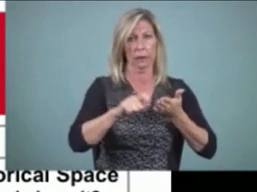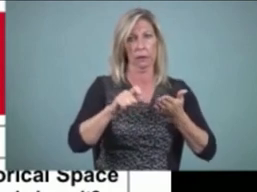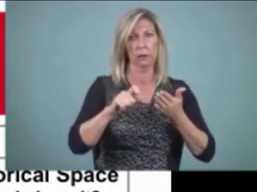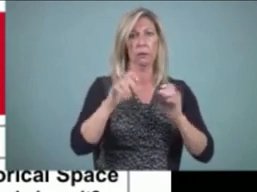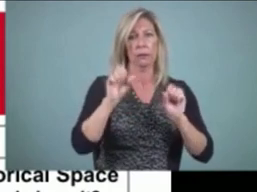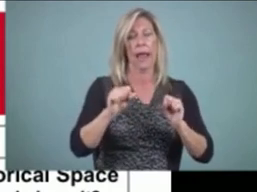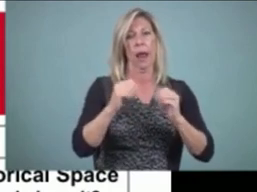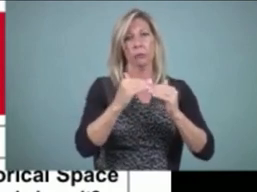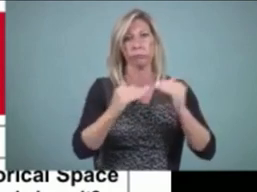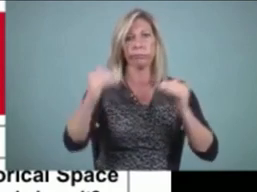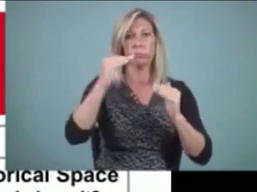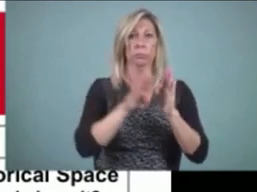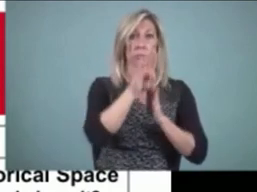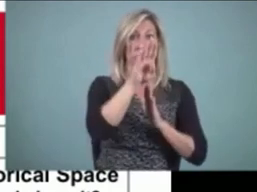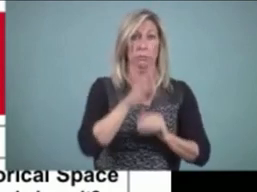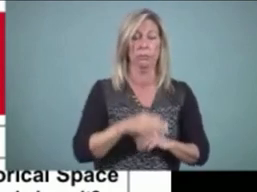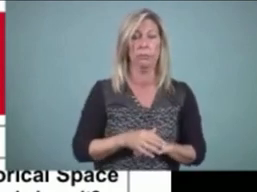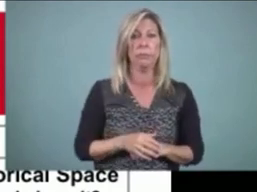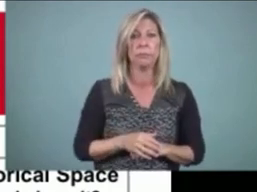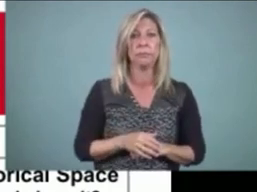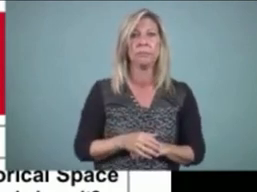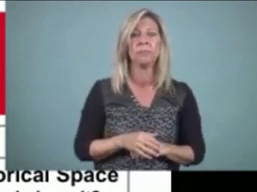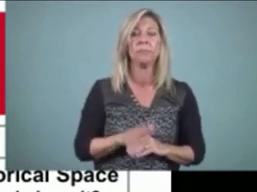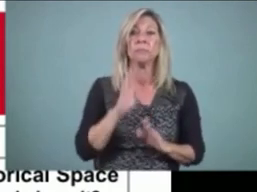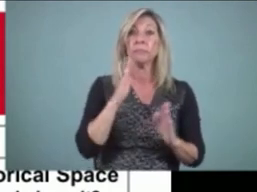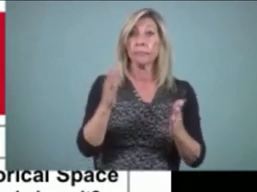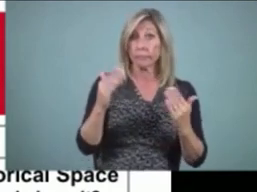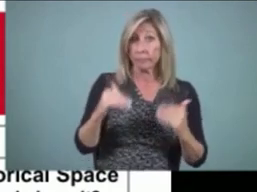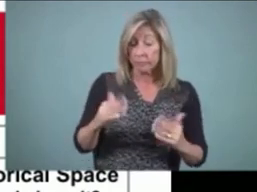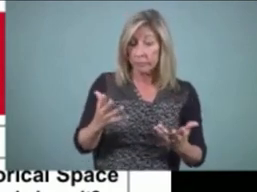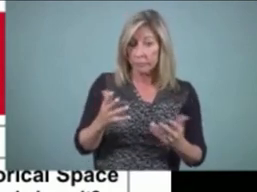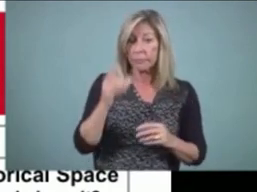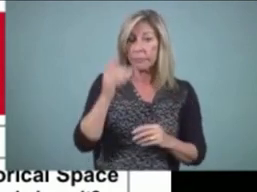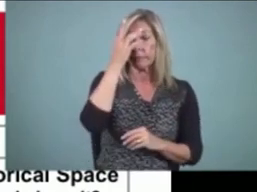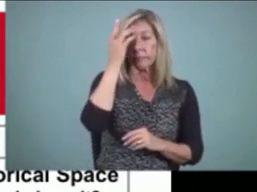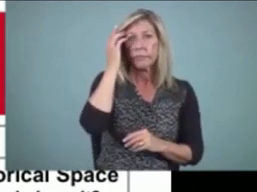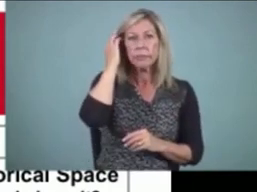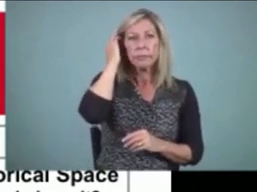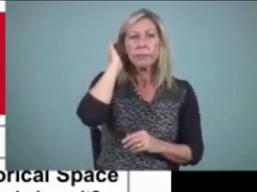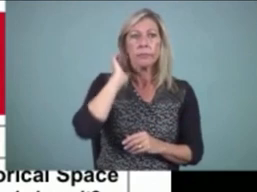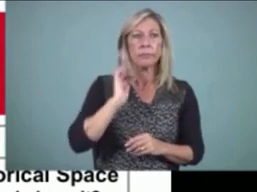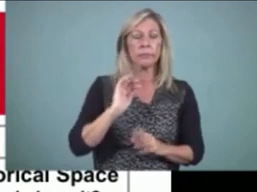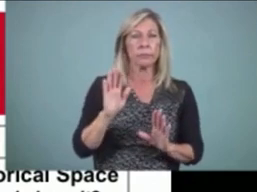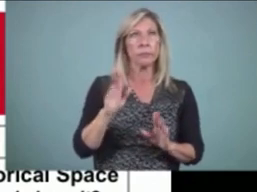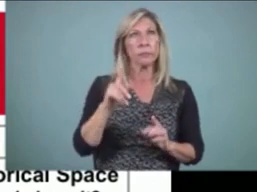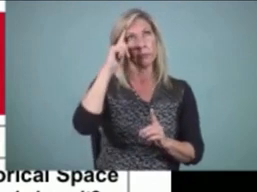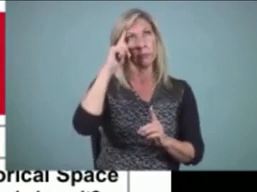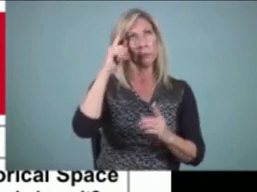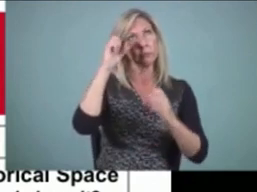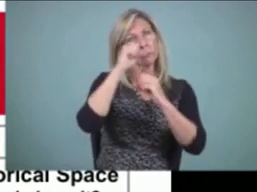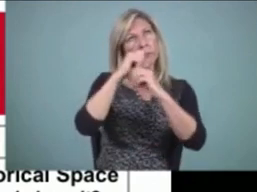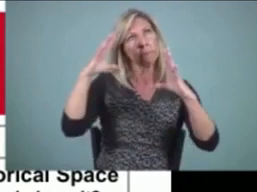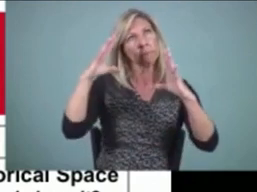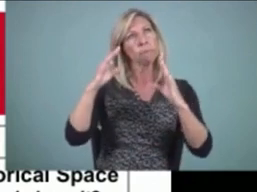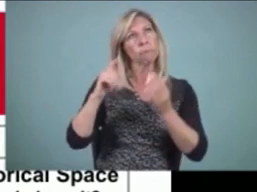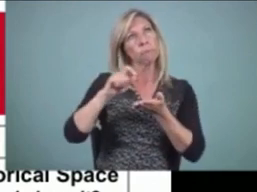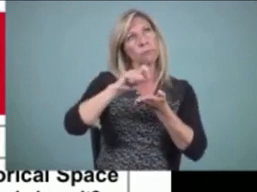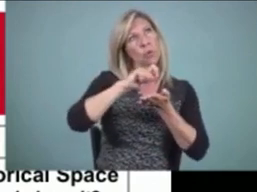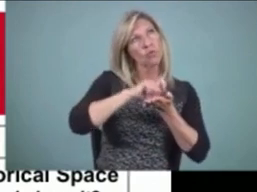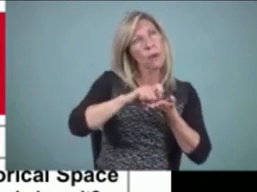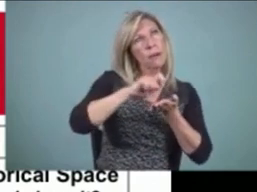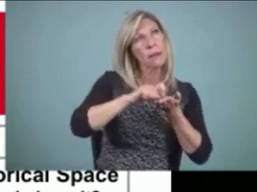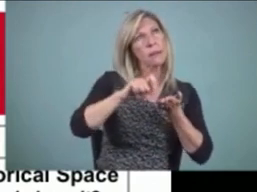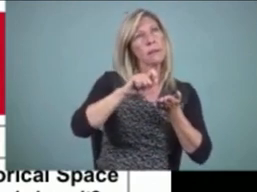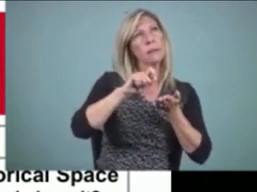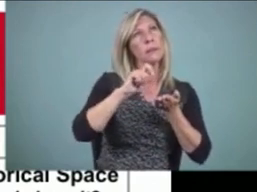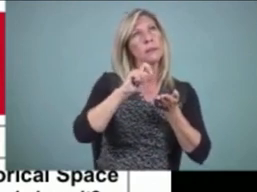If we want to now, going back to what is it we know about writing and the writing process? What is it we're actually asking children